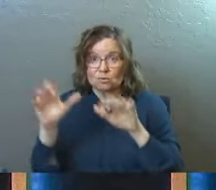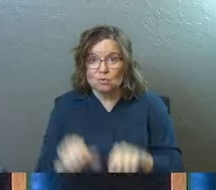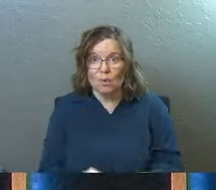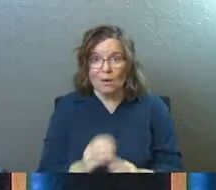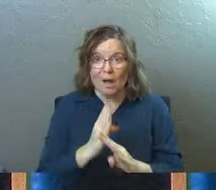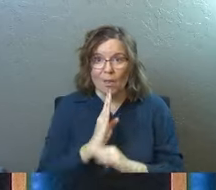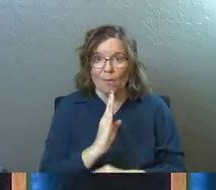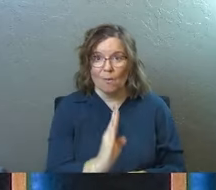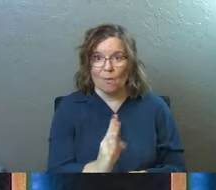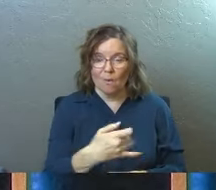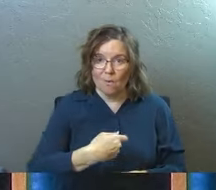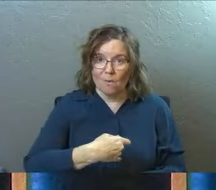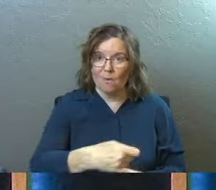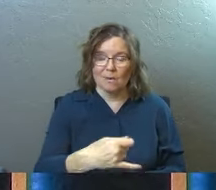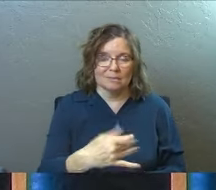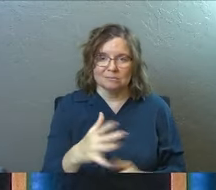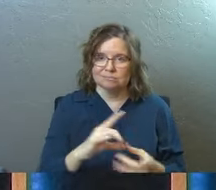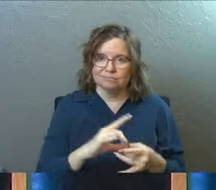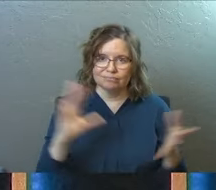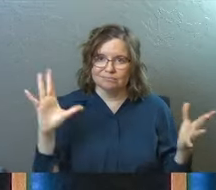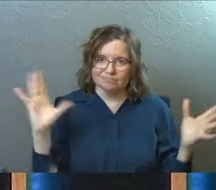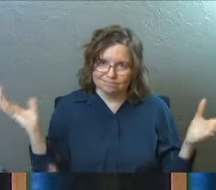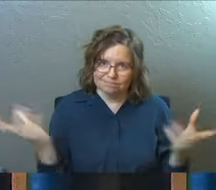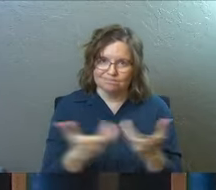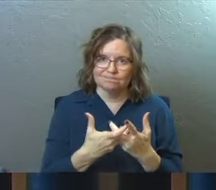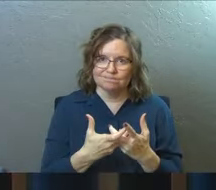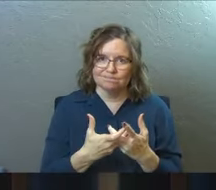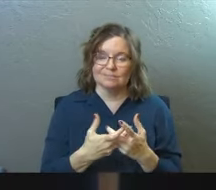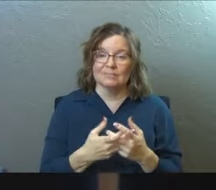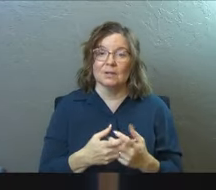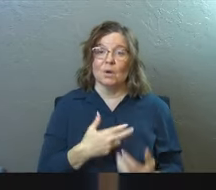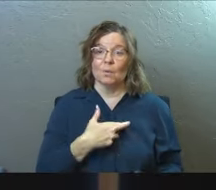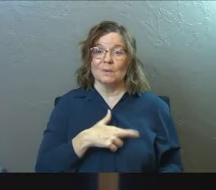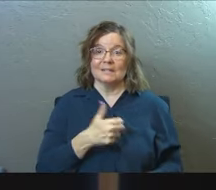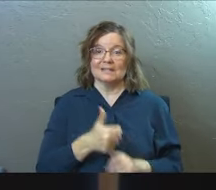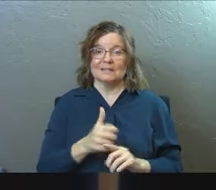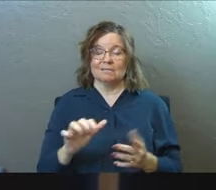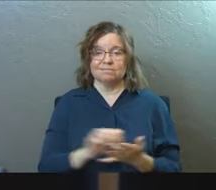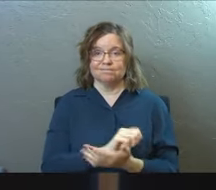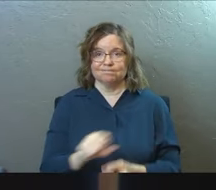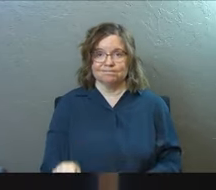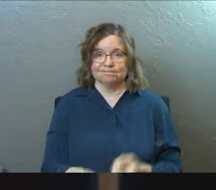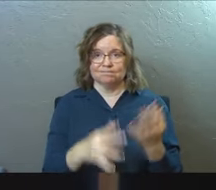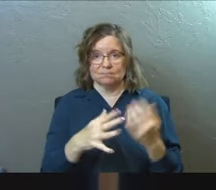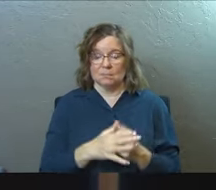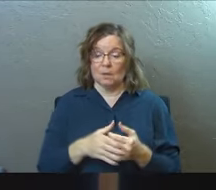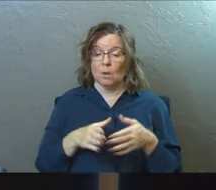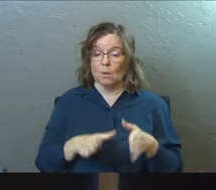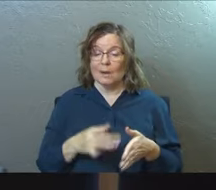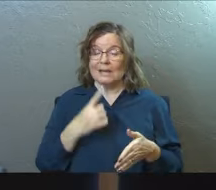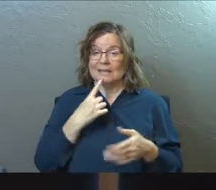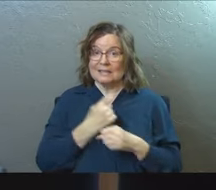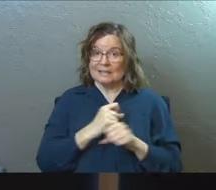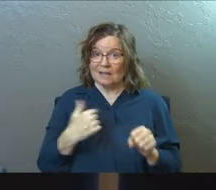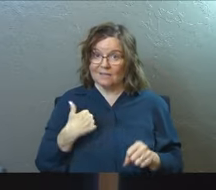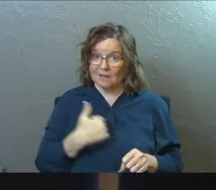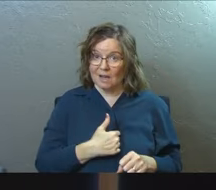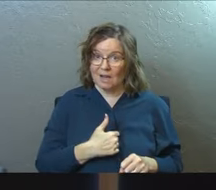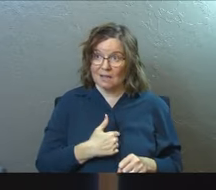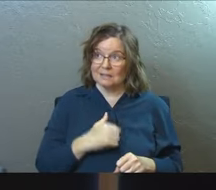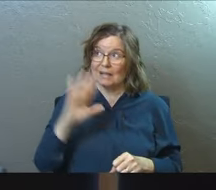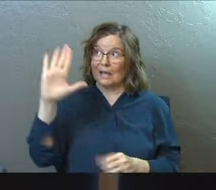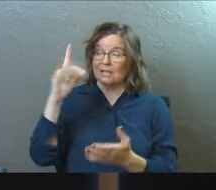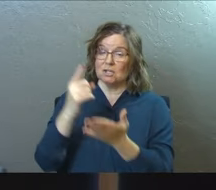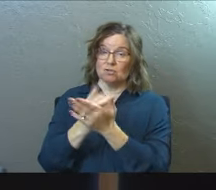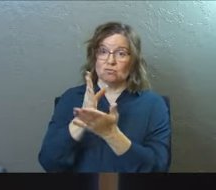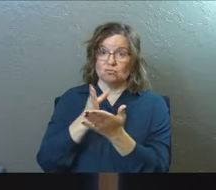He ended religion itself. And the way he did that, the way he saved all of us and imputed his